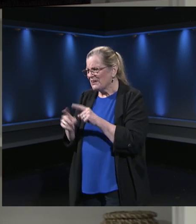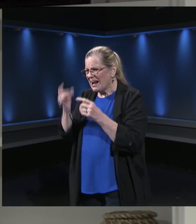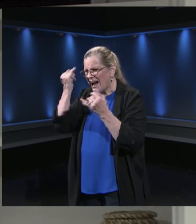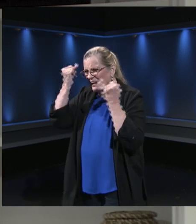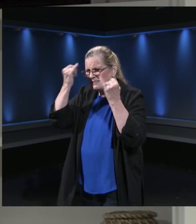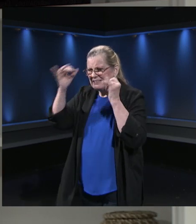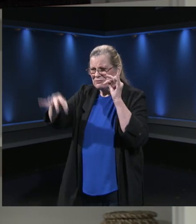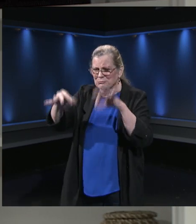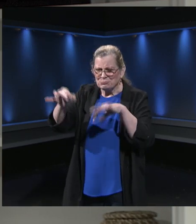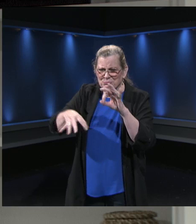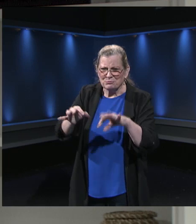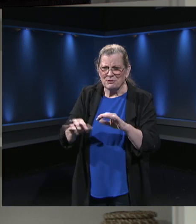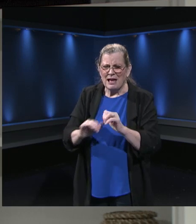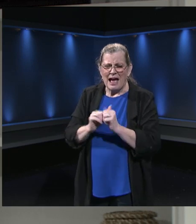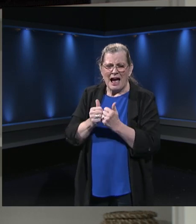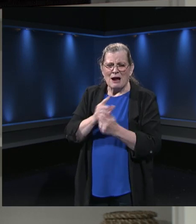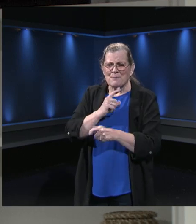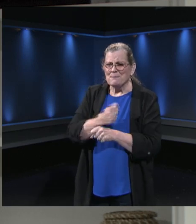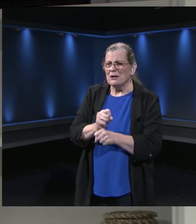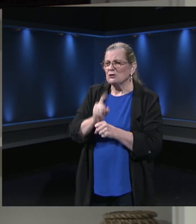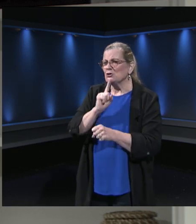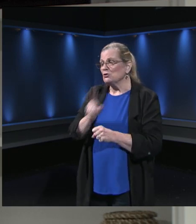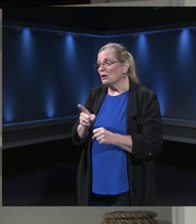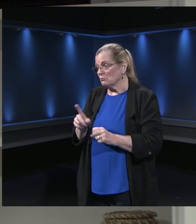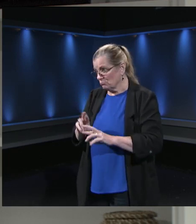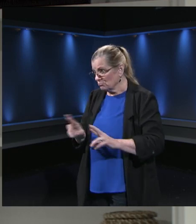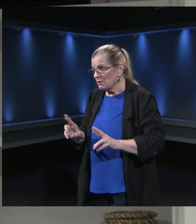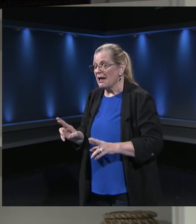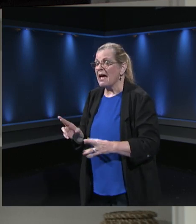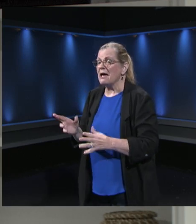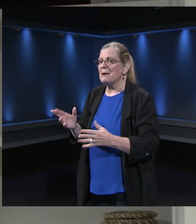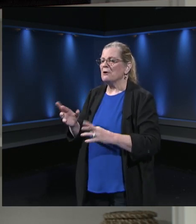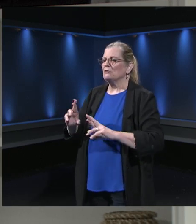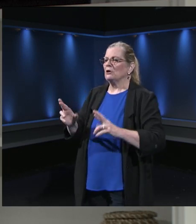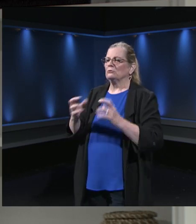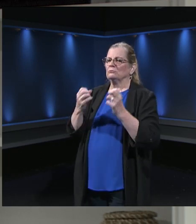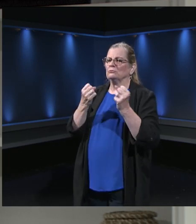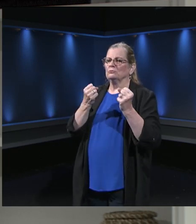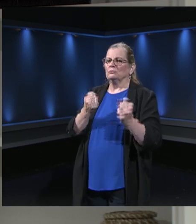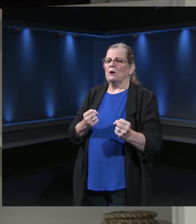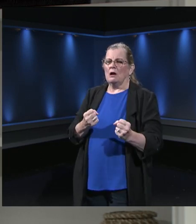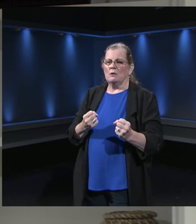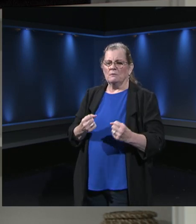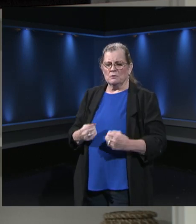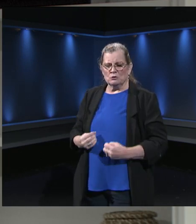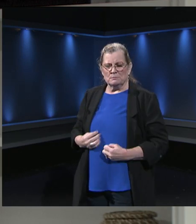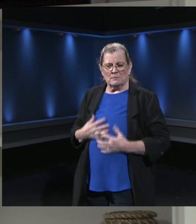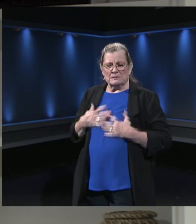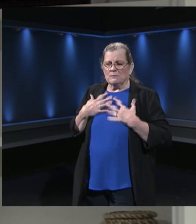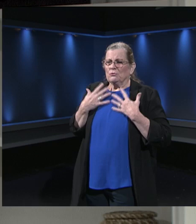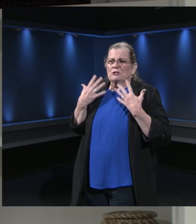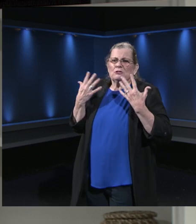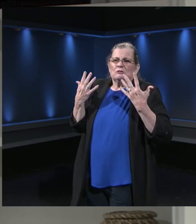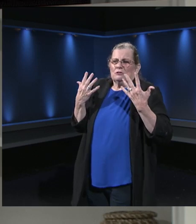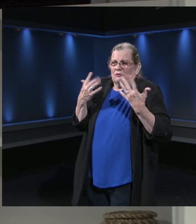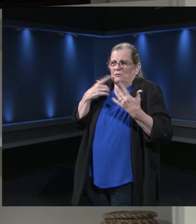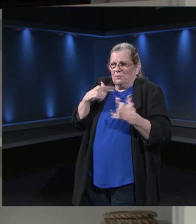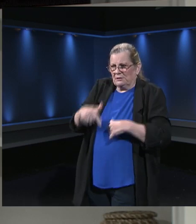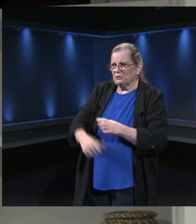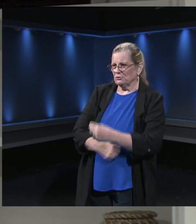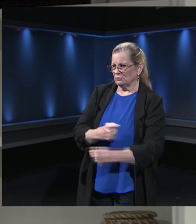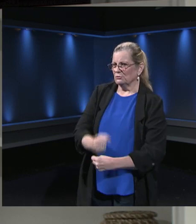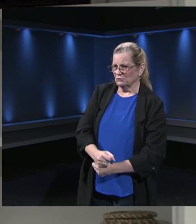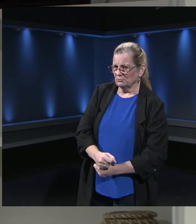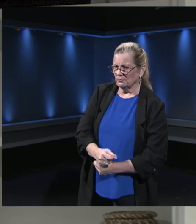make sure this is a meaningful and powerful and special senior year for our seniors. I'll have some additional